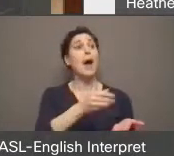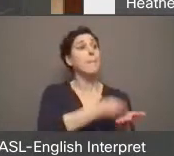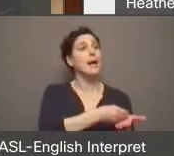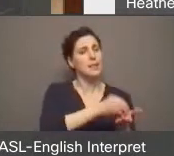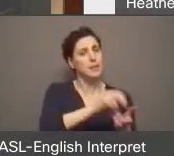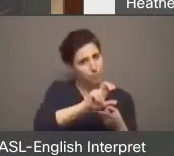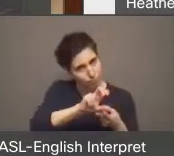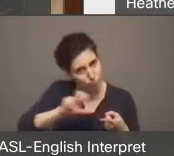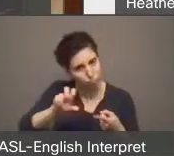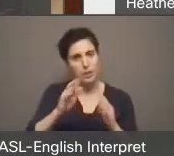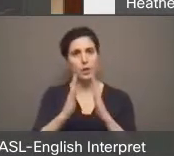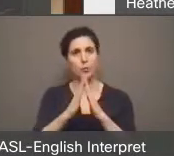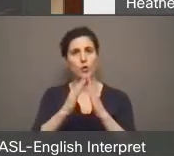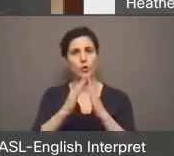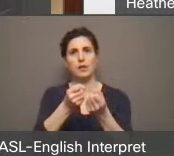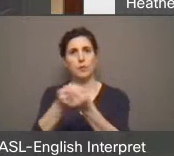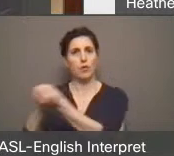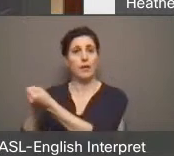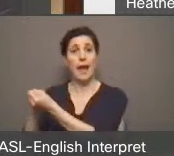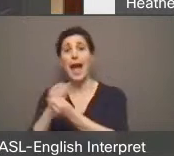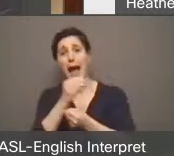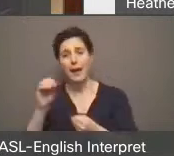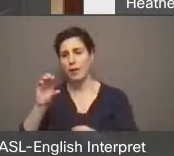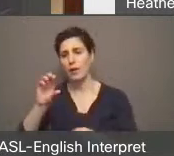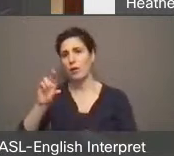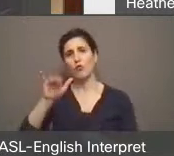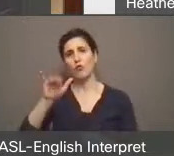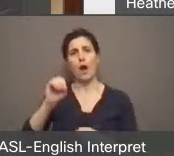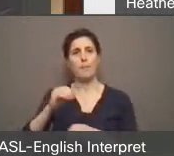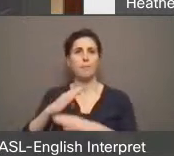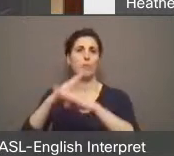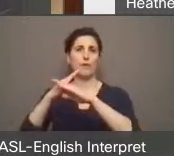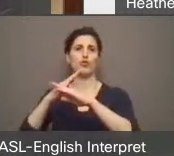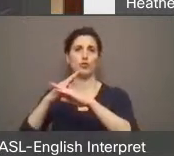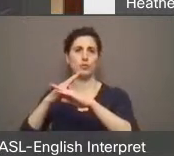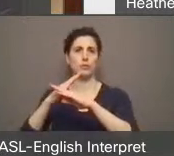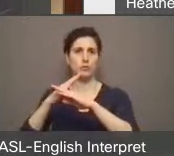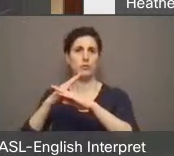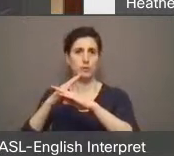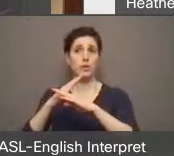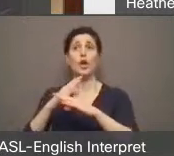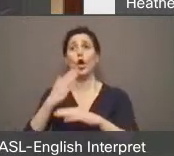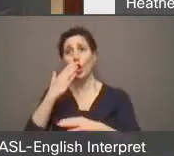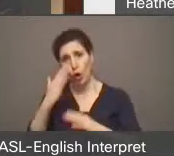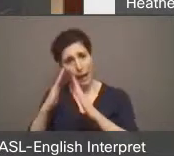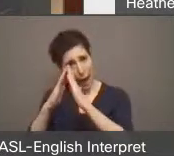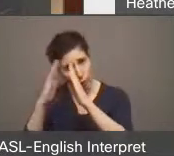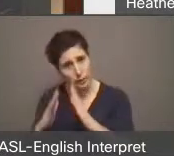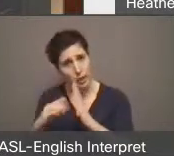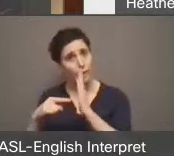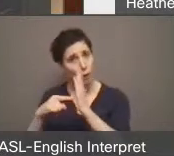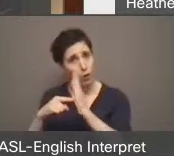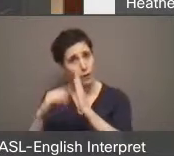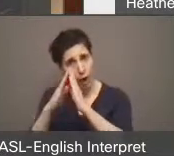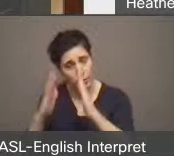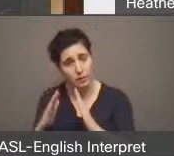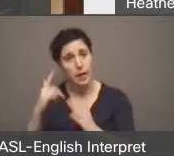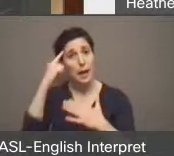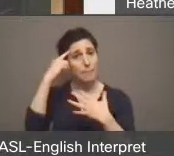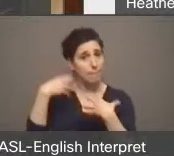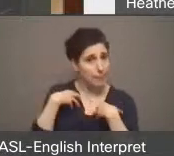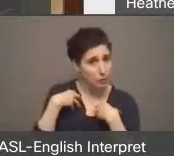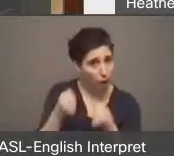community support and crime prevention, including the provision of truly affordable and accessible housing, mental health and addiction supports